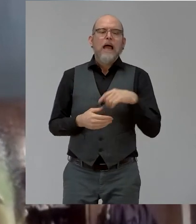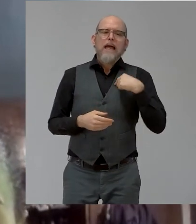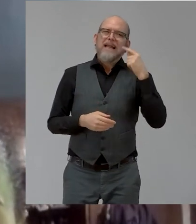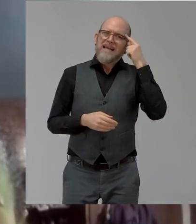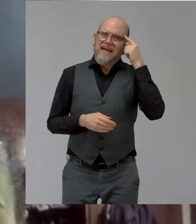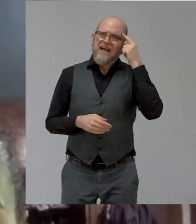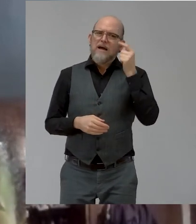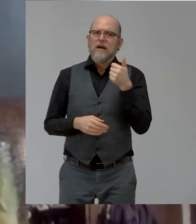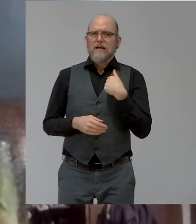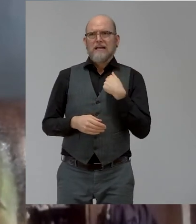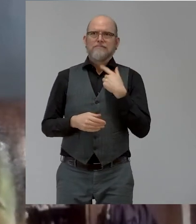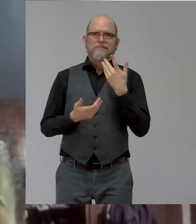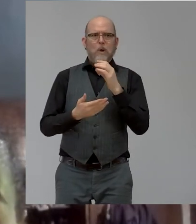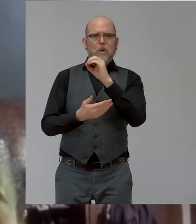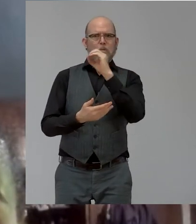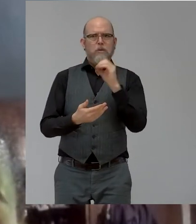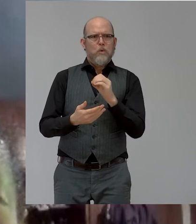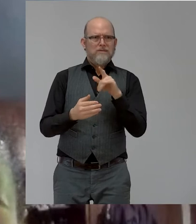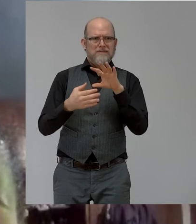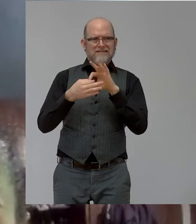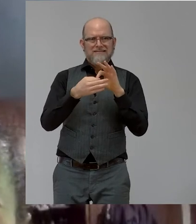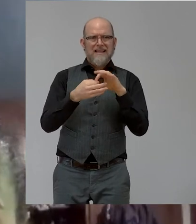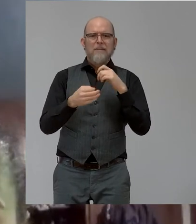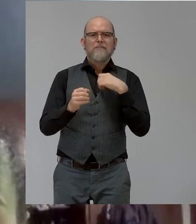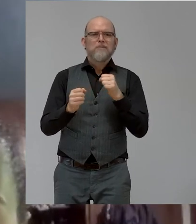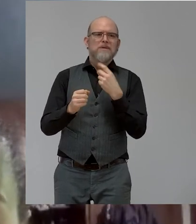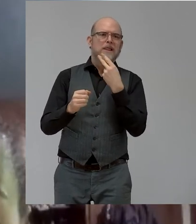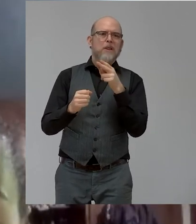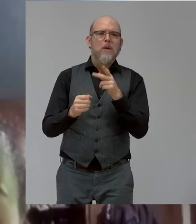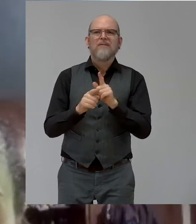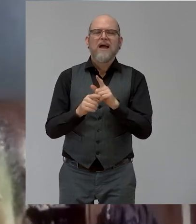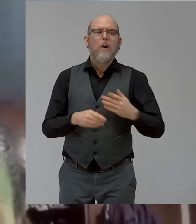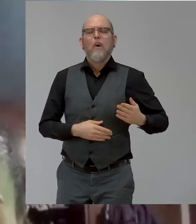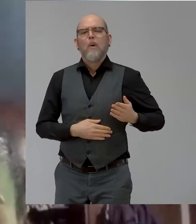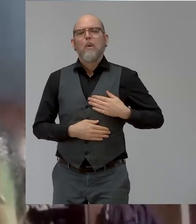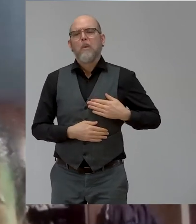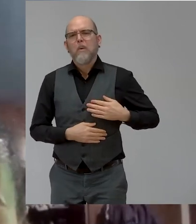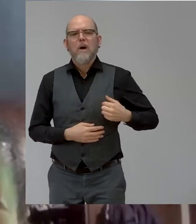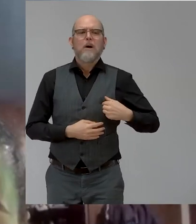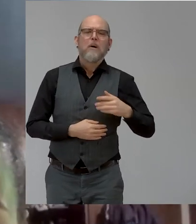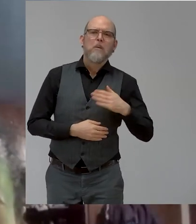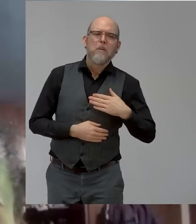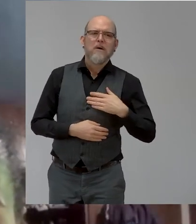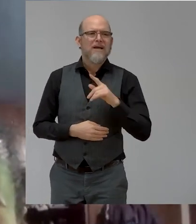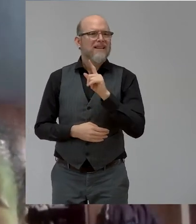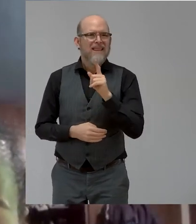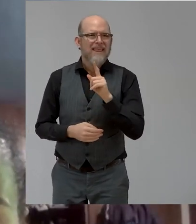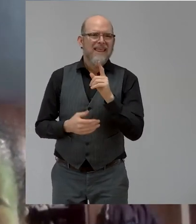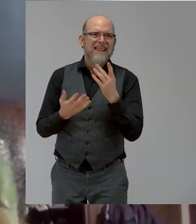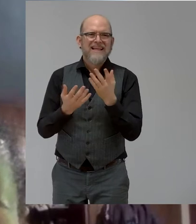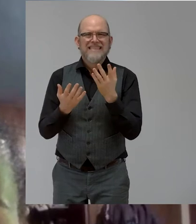for a merit-based employment and we managed to abolish the quota system in Ethiopia. But